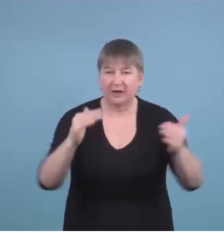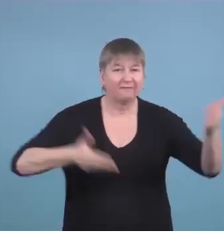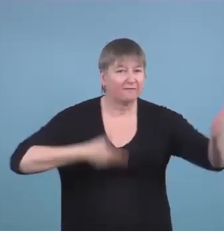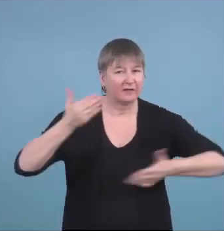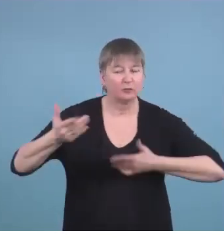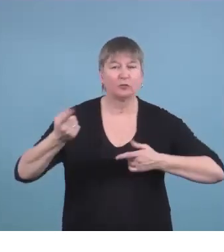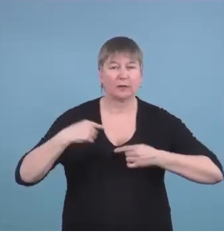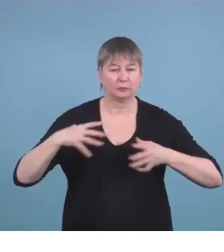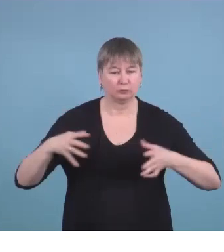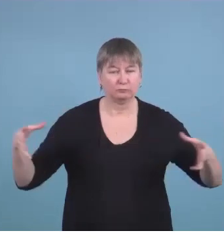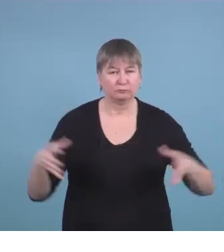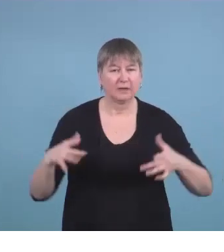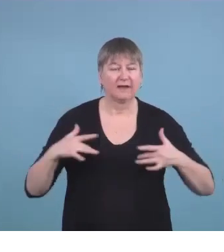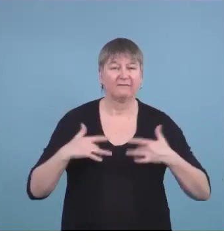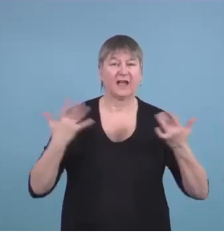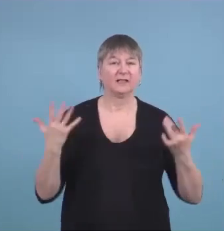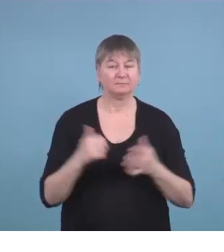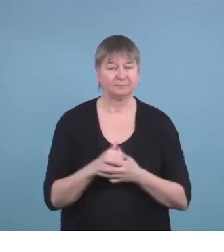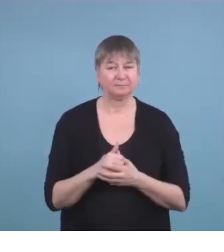open community